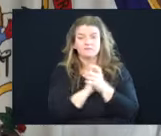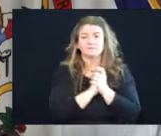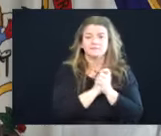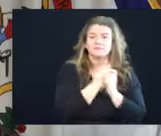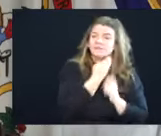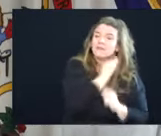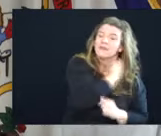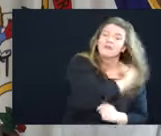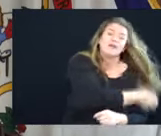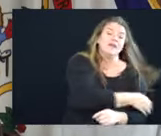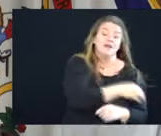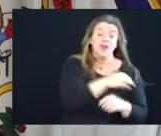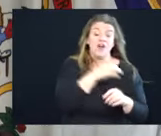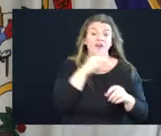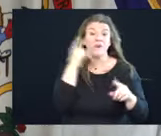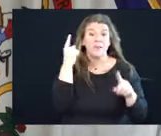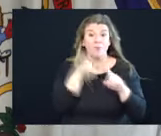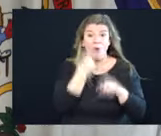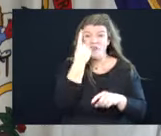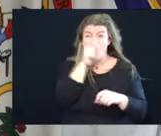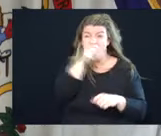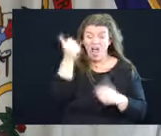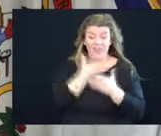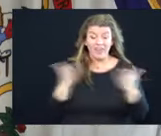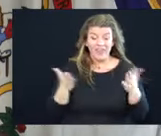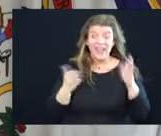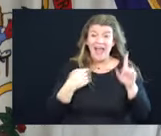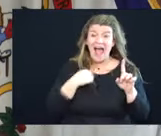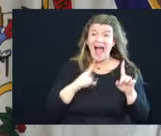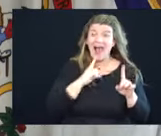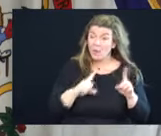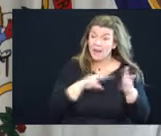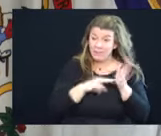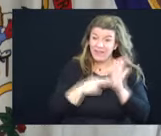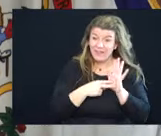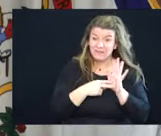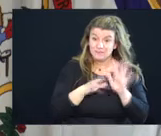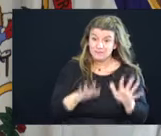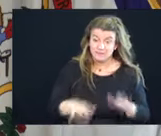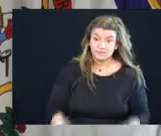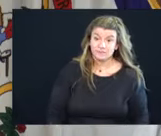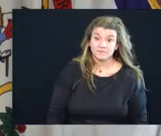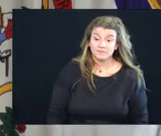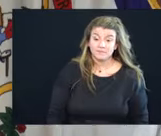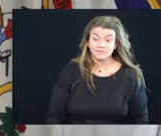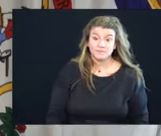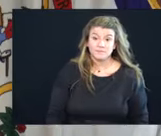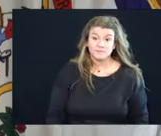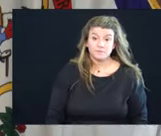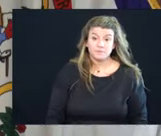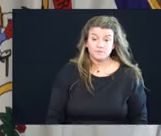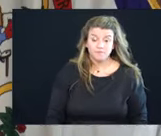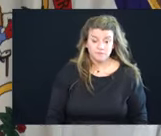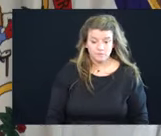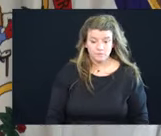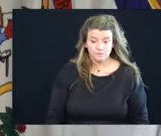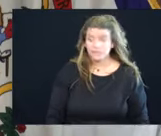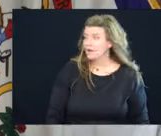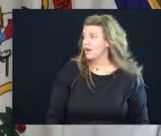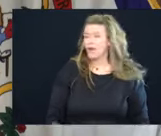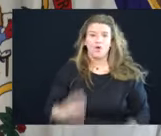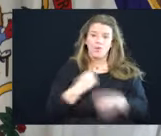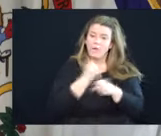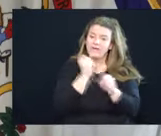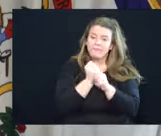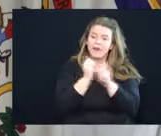from the standpoint of one other thing, I really mean this. You know, we've made a lot